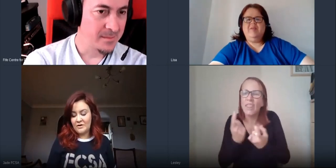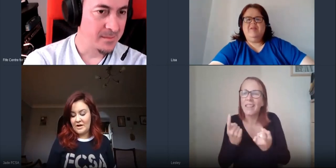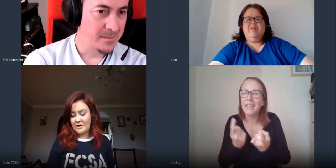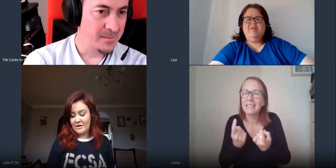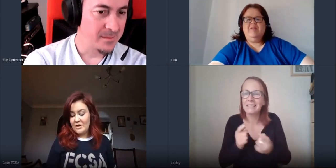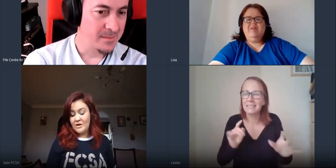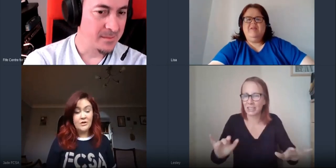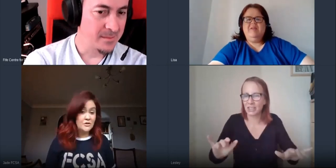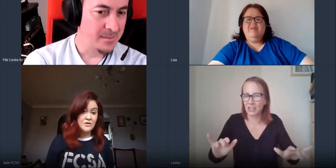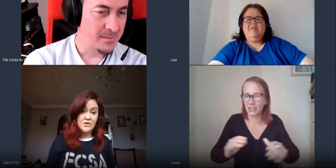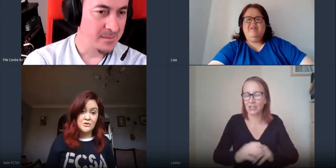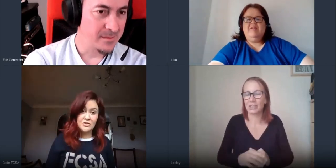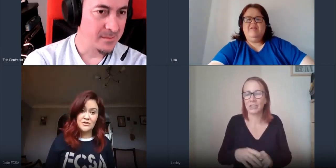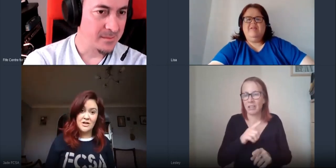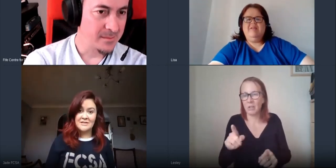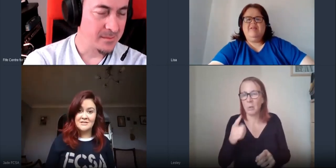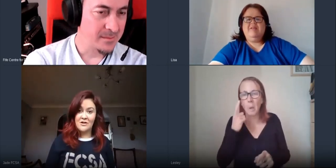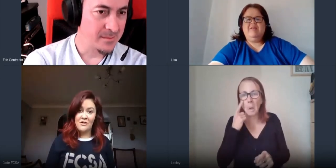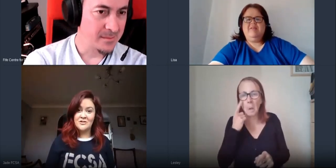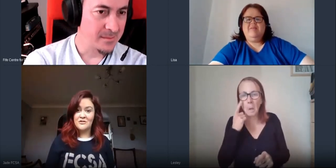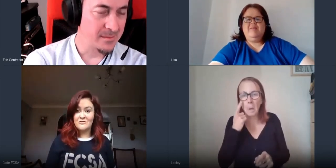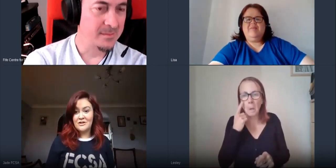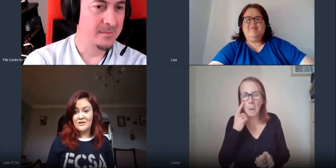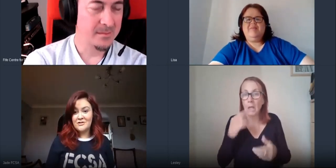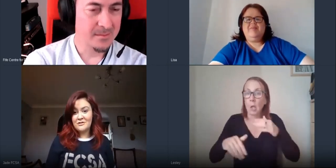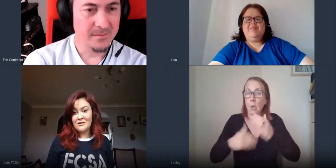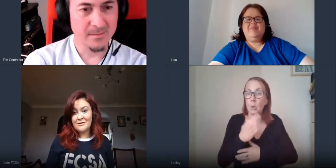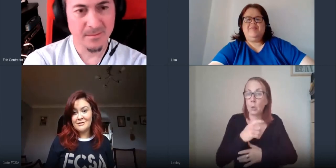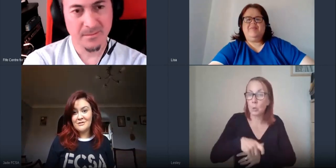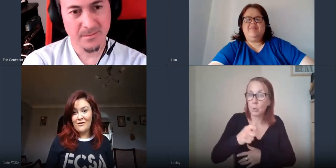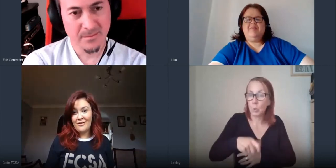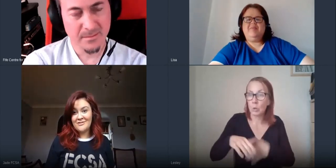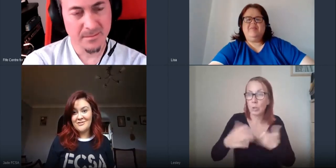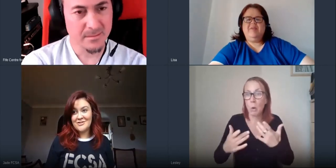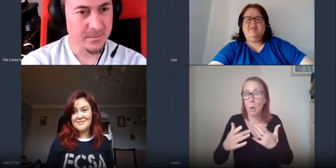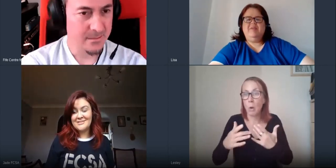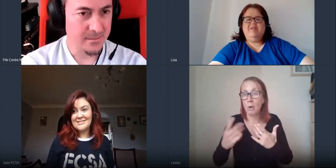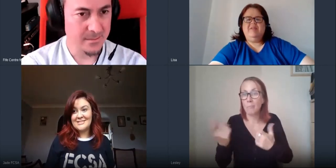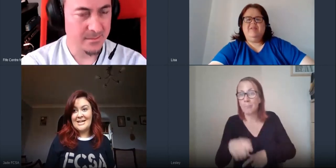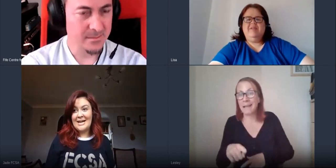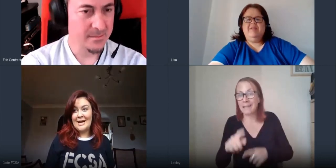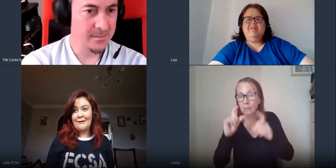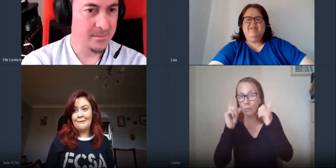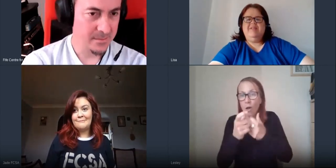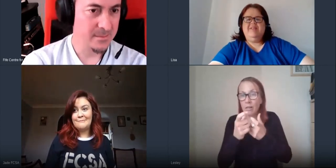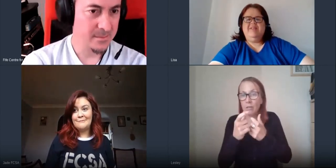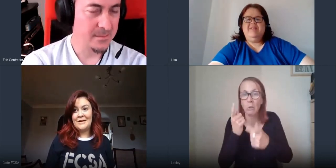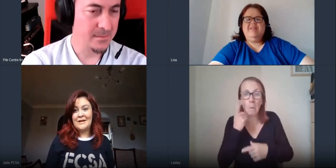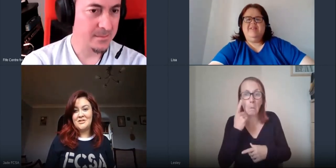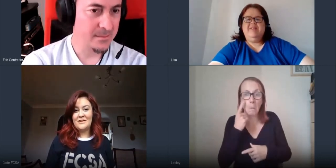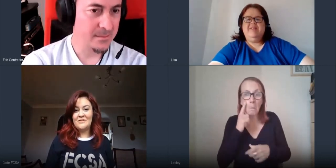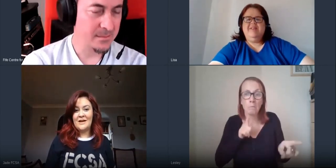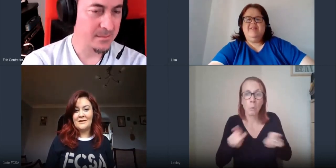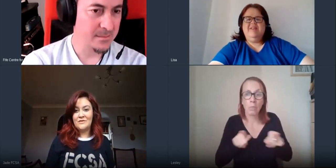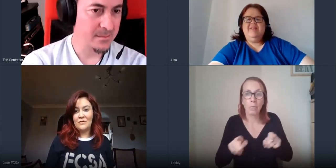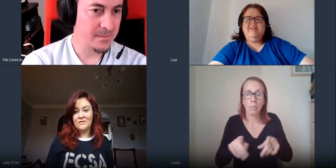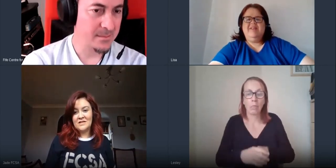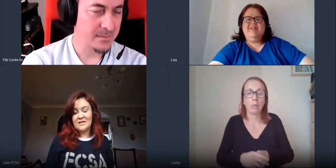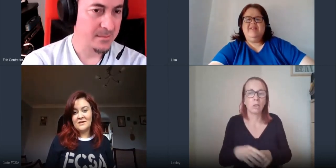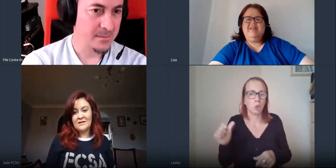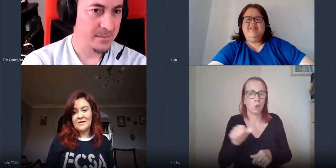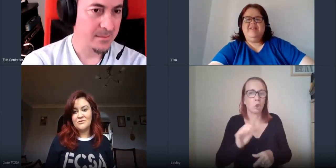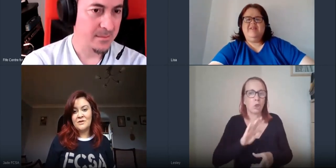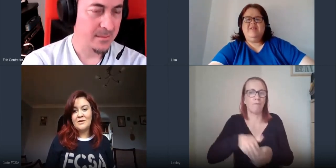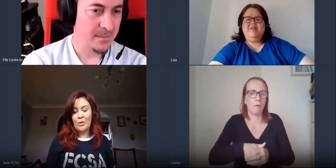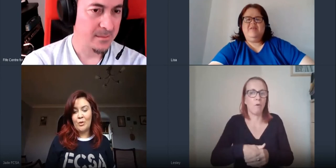you're a new student coming to the college or a returning student coming to the college um yeah she definitely get involved i think